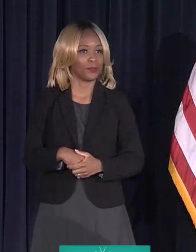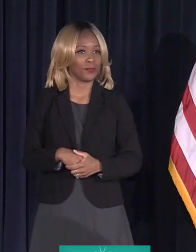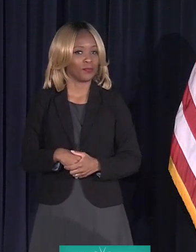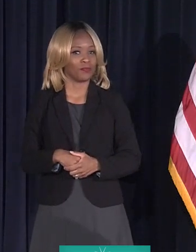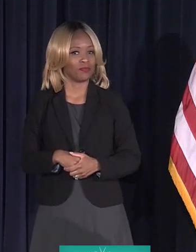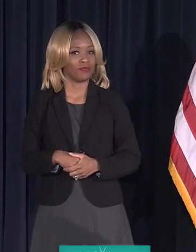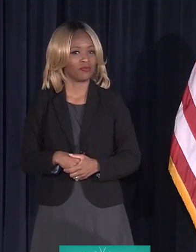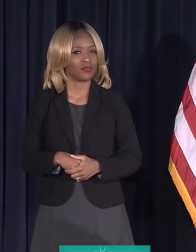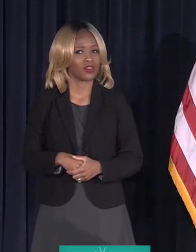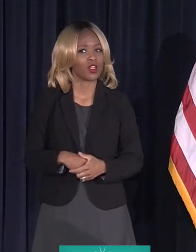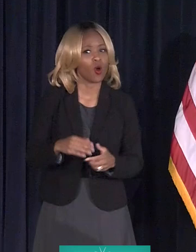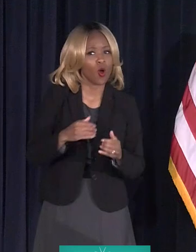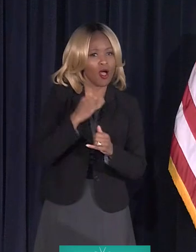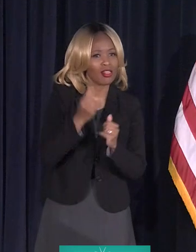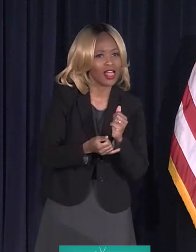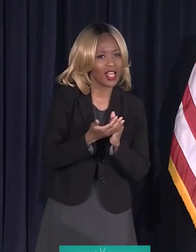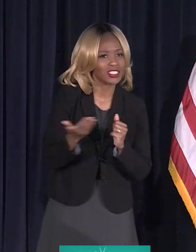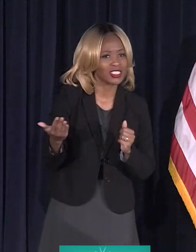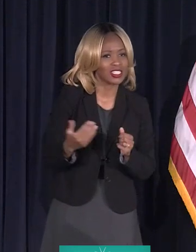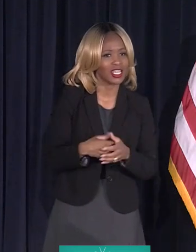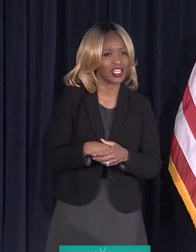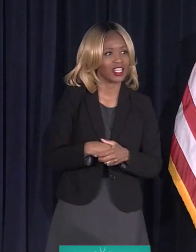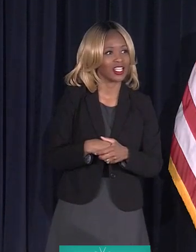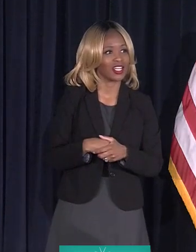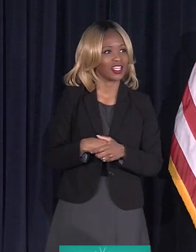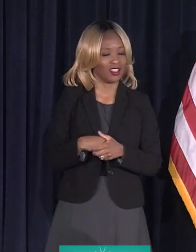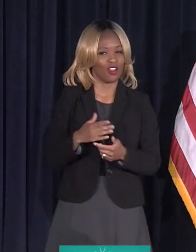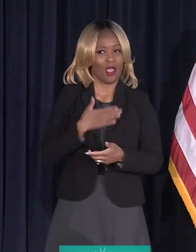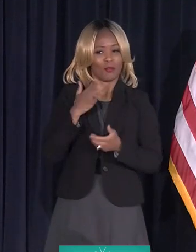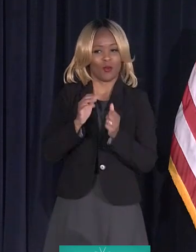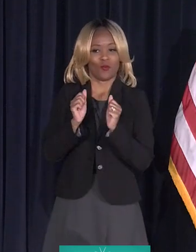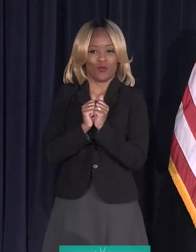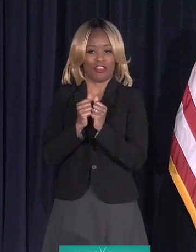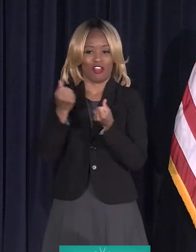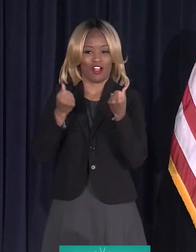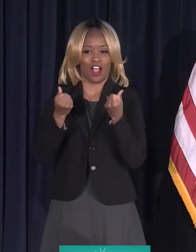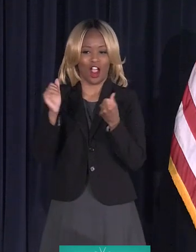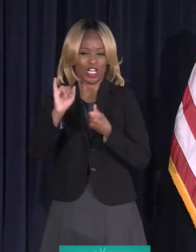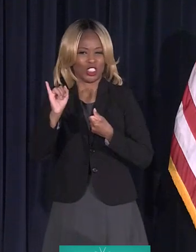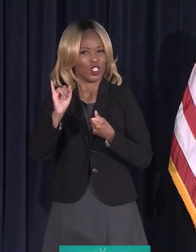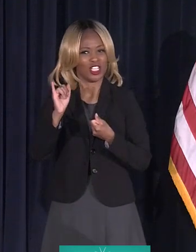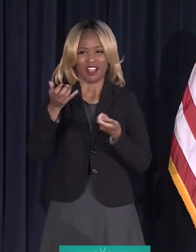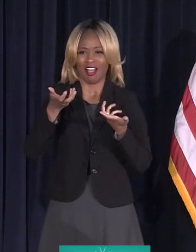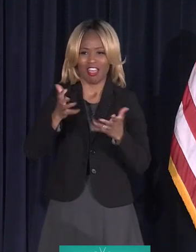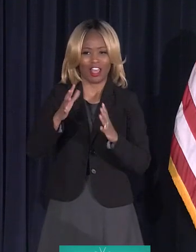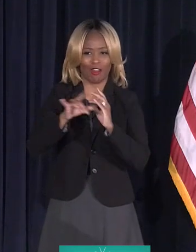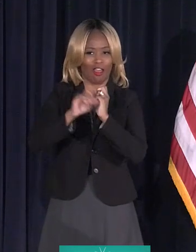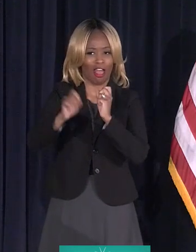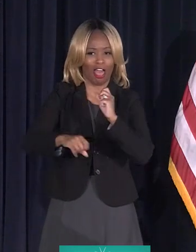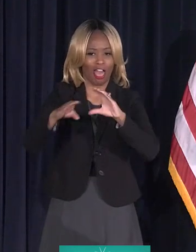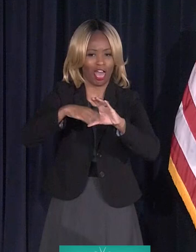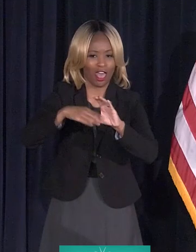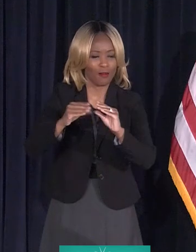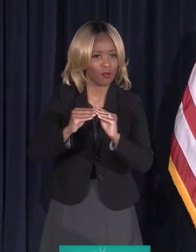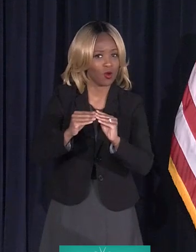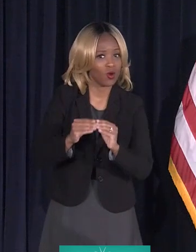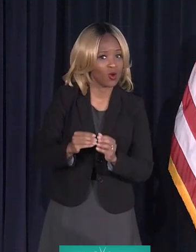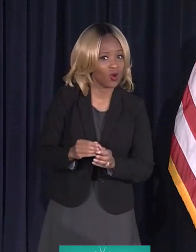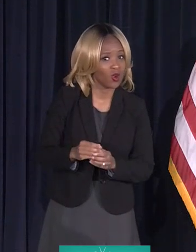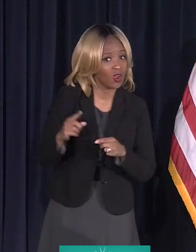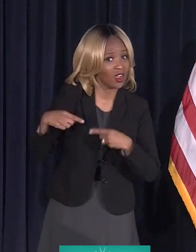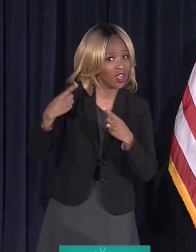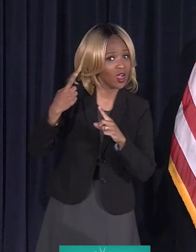This is my last thing. You got as many as you want. You're happy with your car insurance. I want to talk to you. In the last month, we've been out without